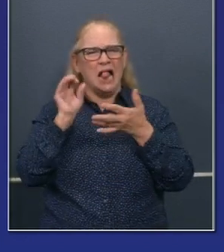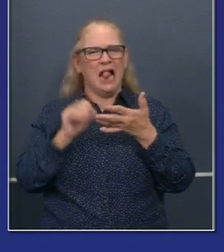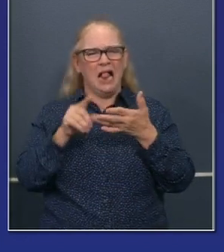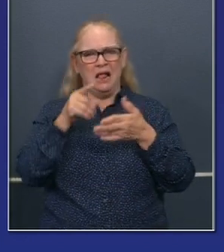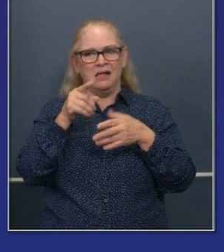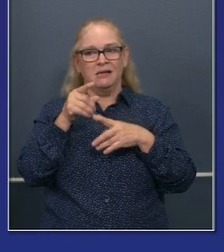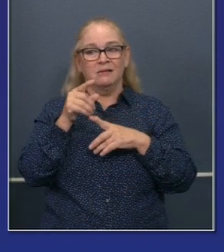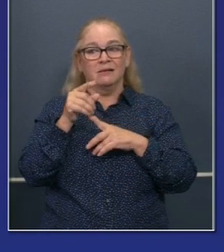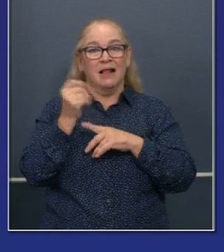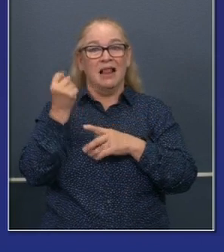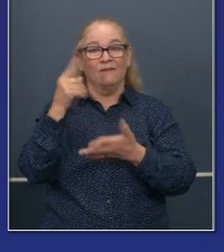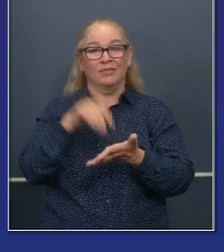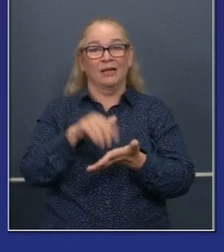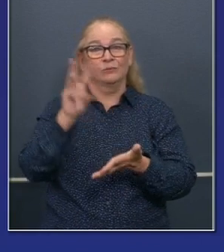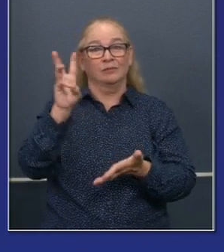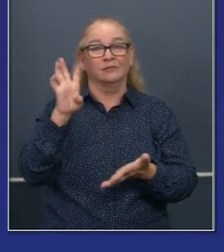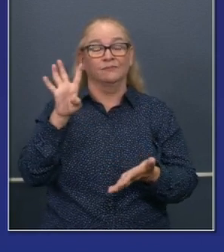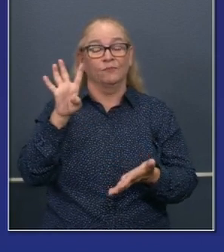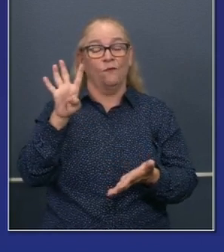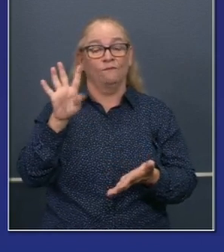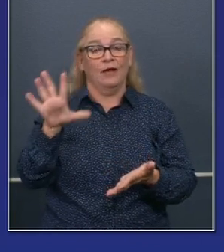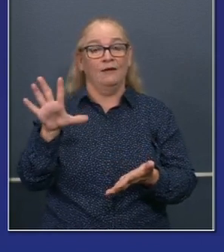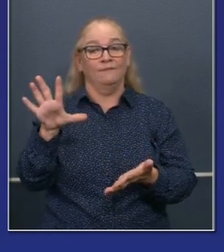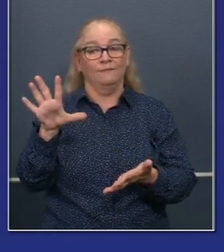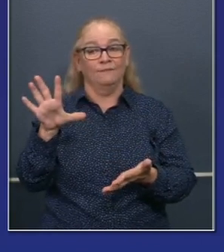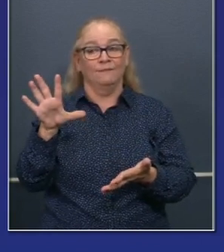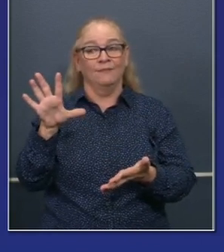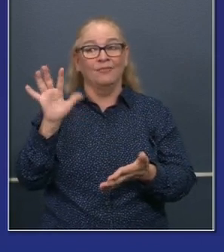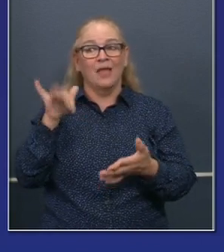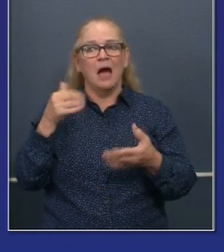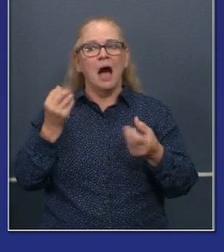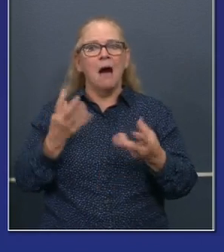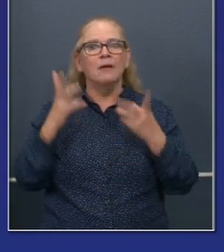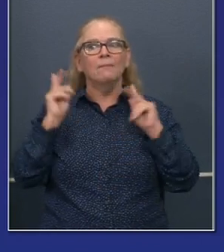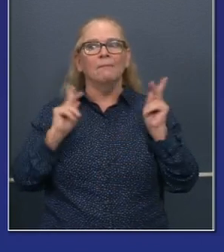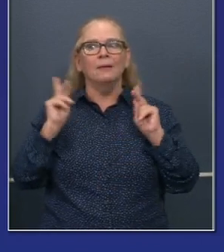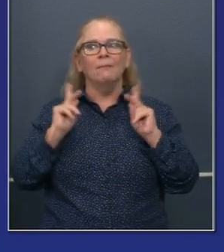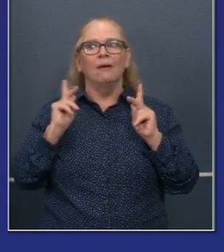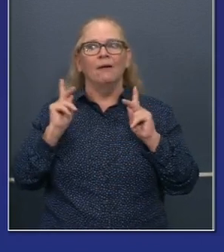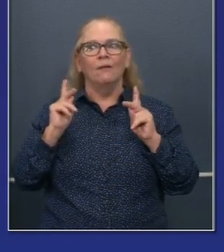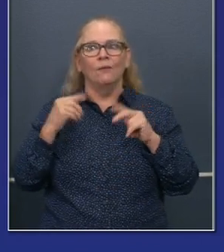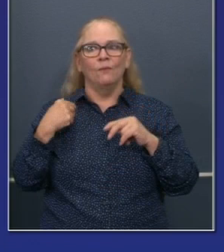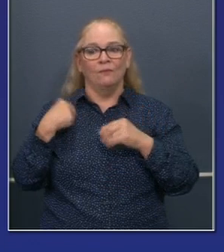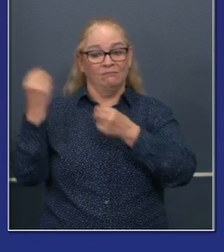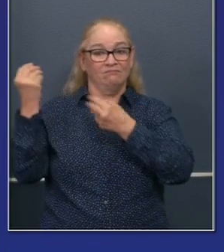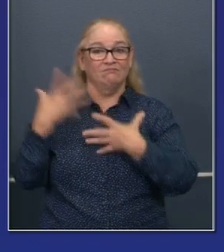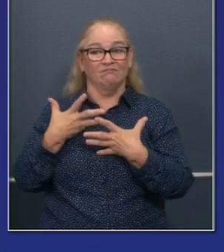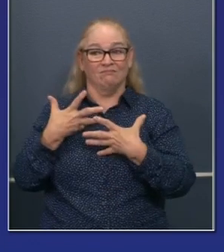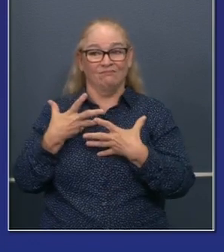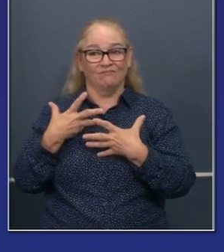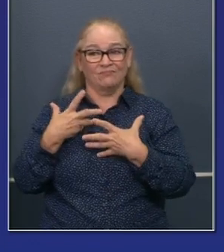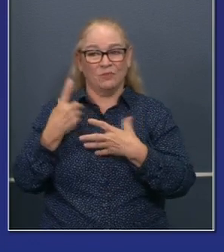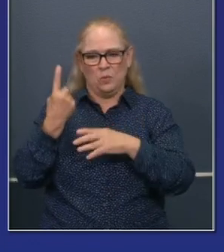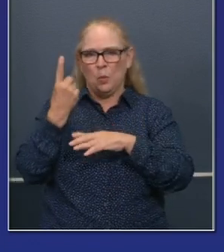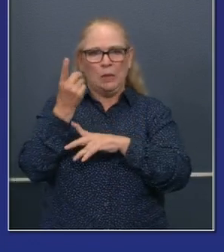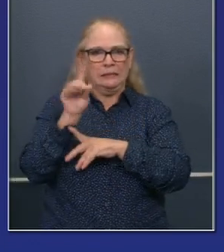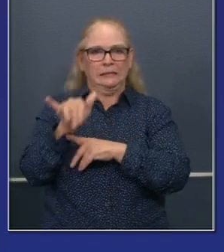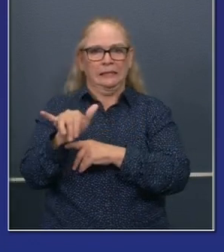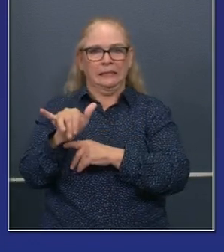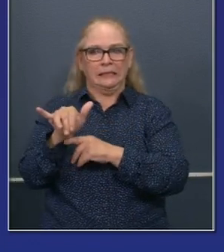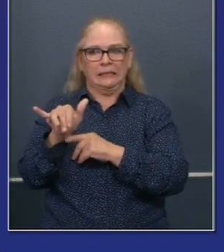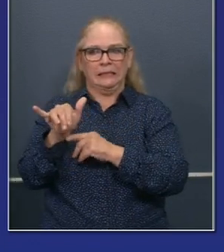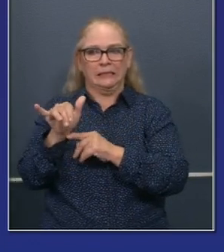,645 total number of COVID cases that we're reporting in the last 24 hour period here in the state.